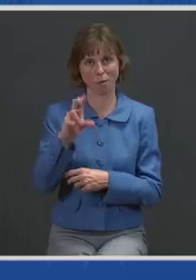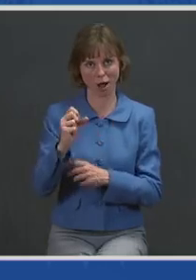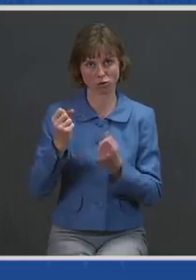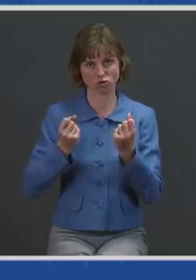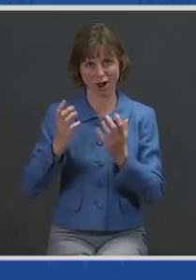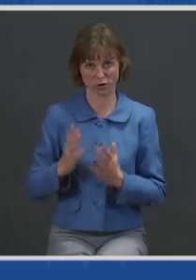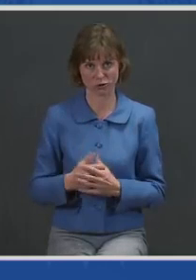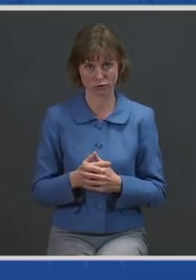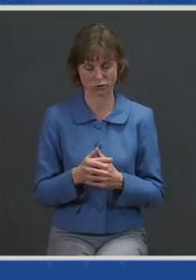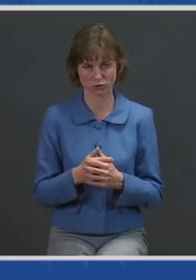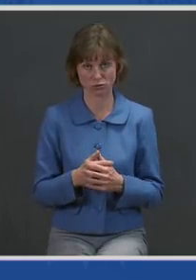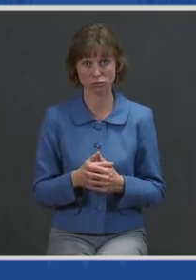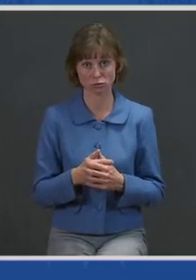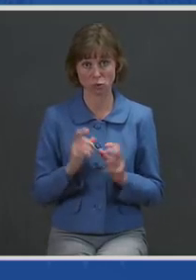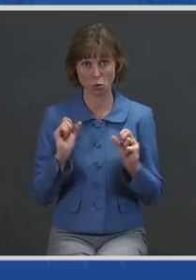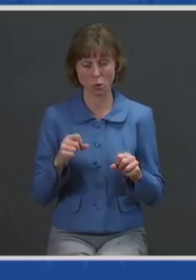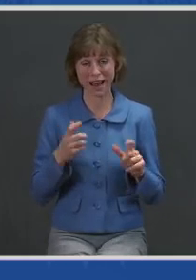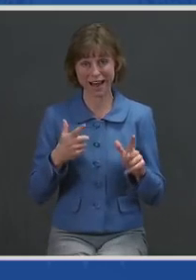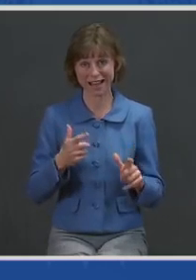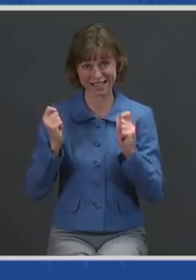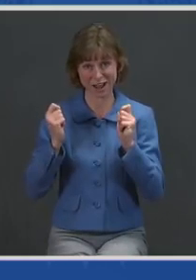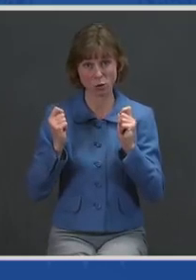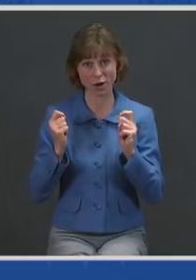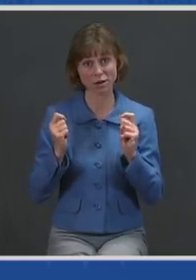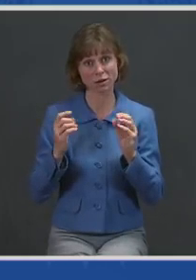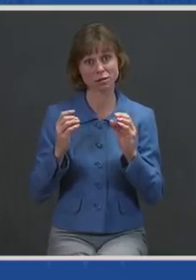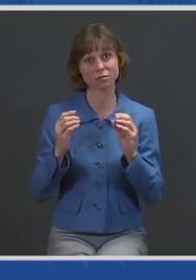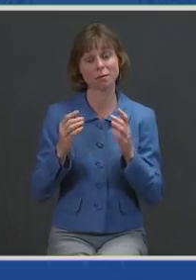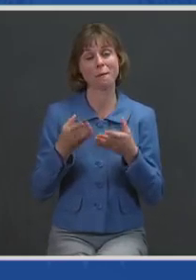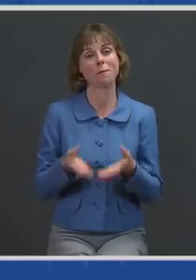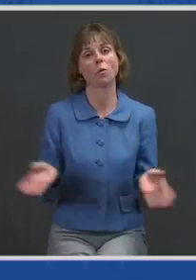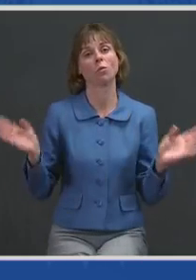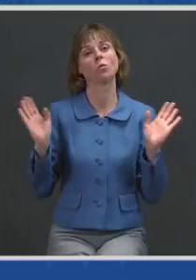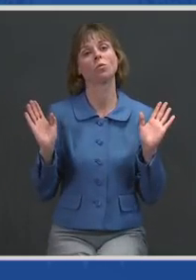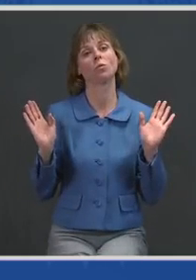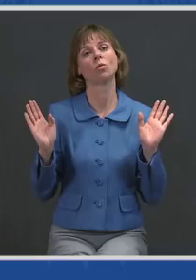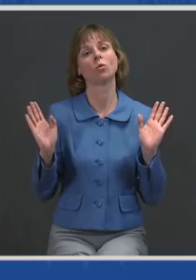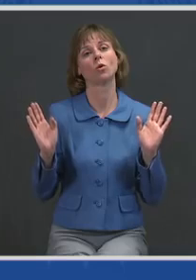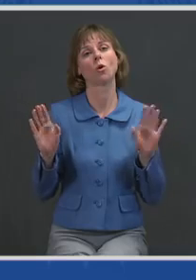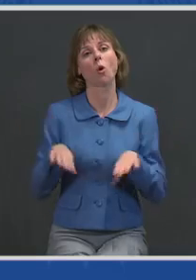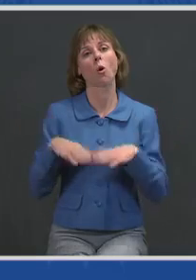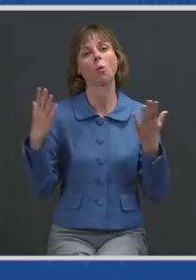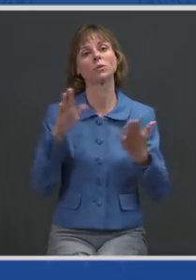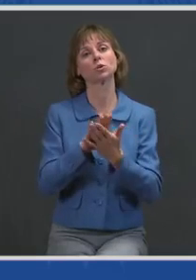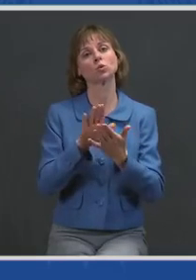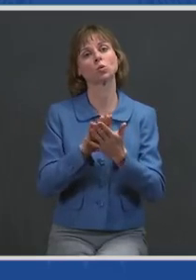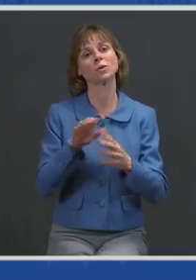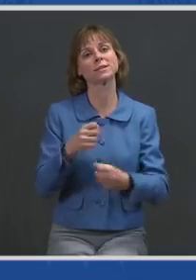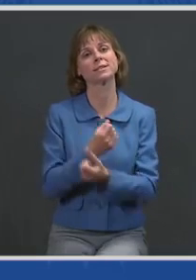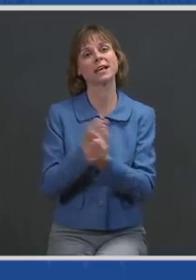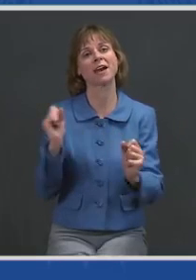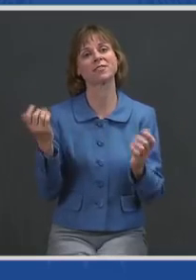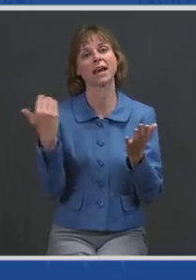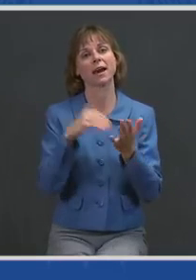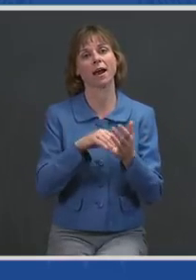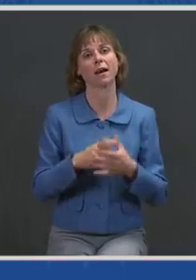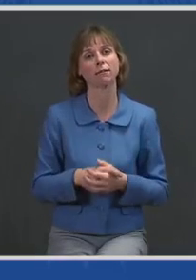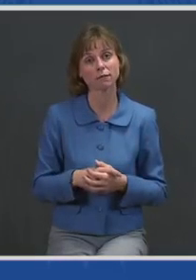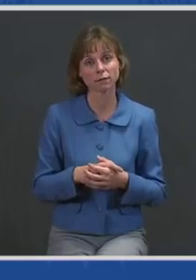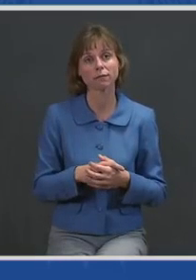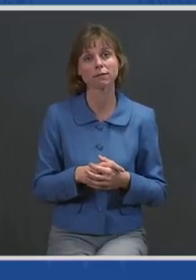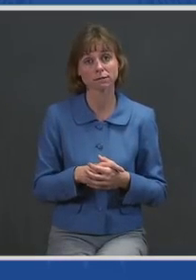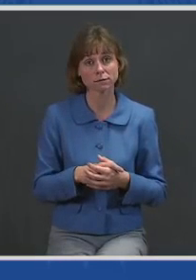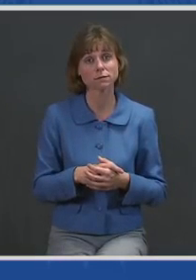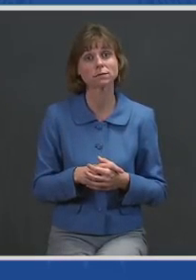accelerate massive nationwide effort to reopen our schools safely and meet my goal that I